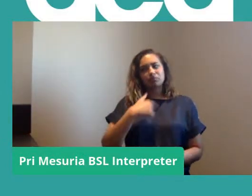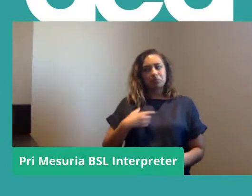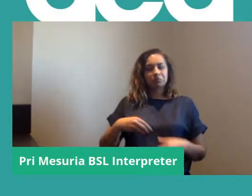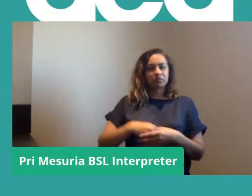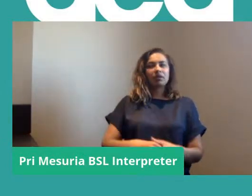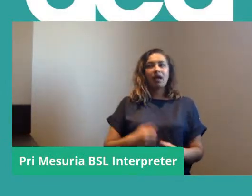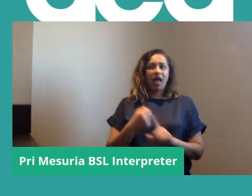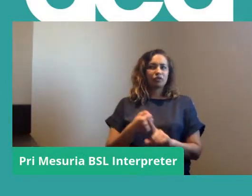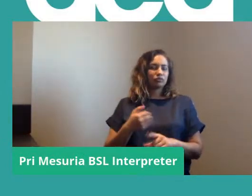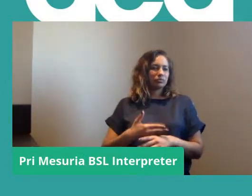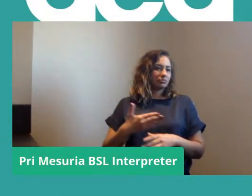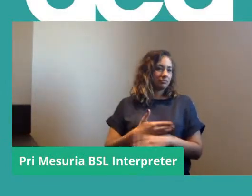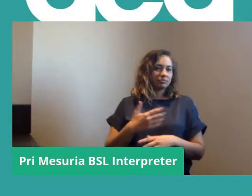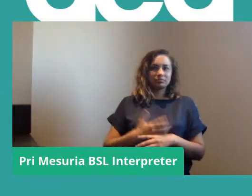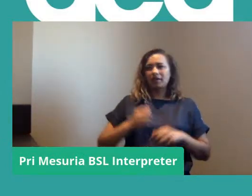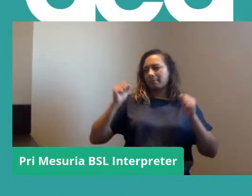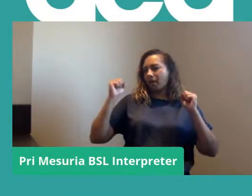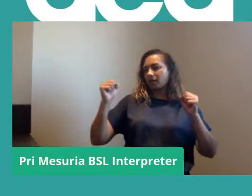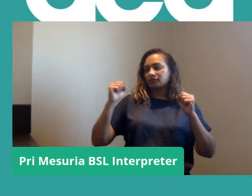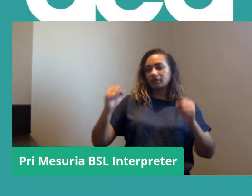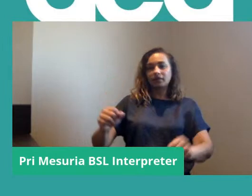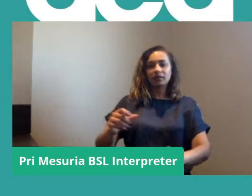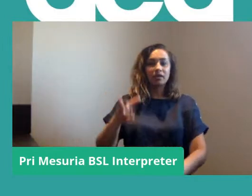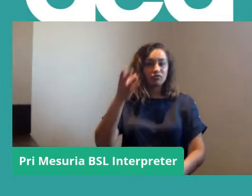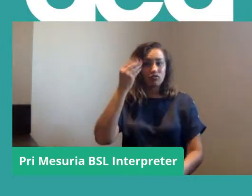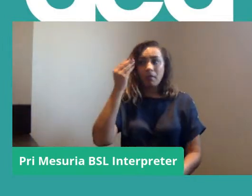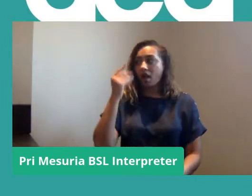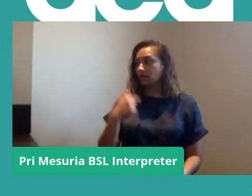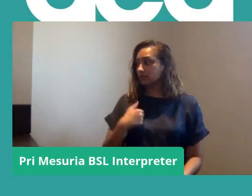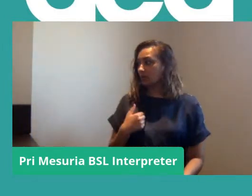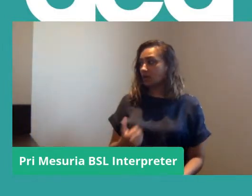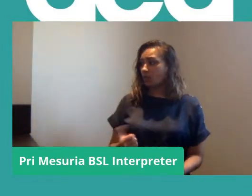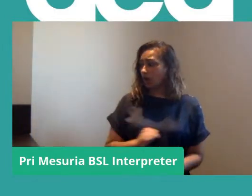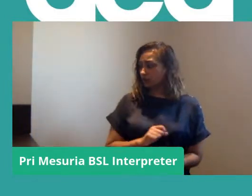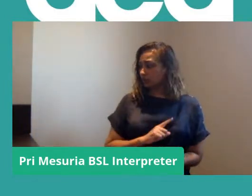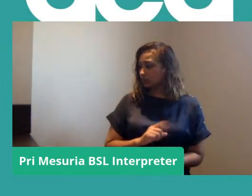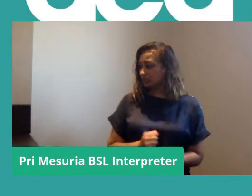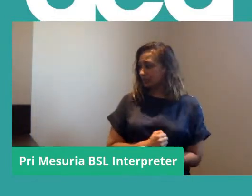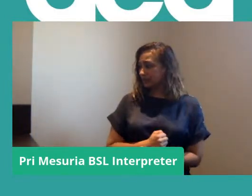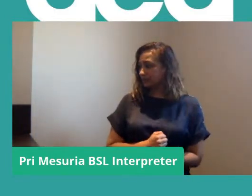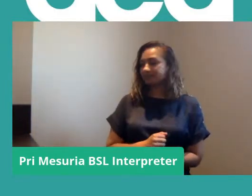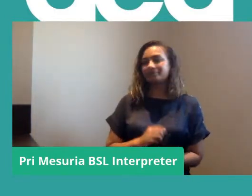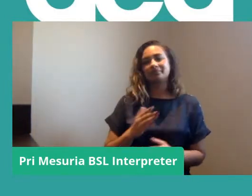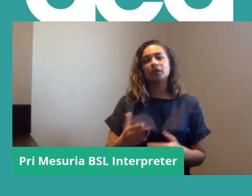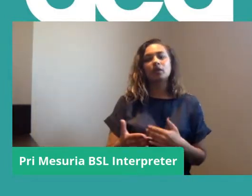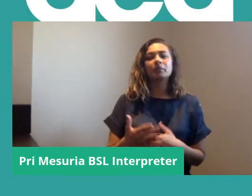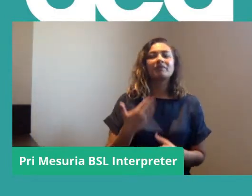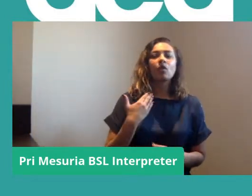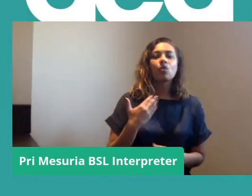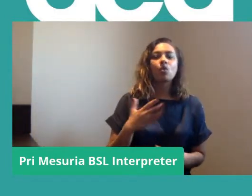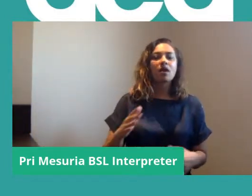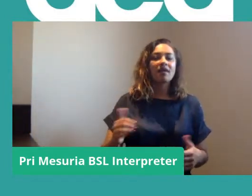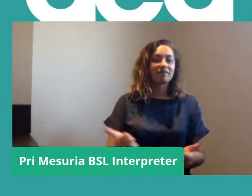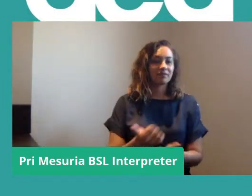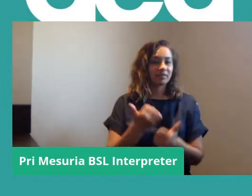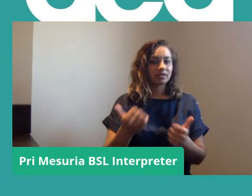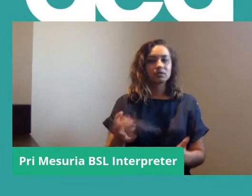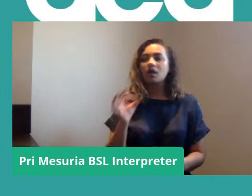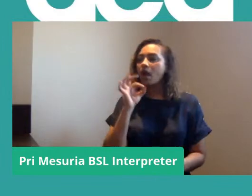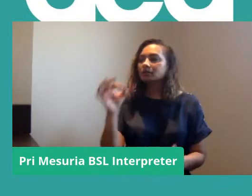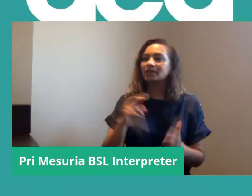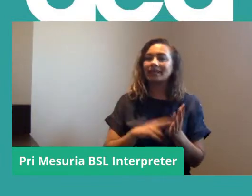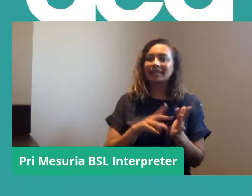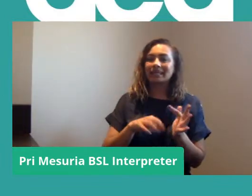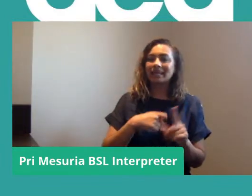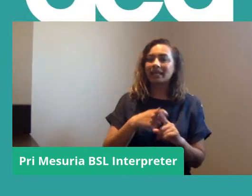stuff in action is is amazing and reminds us why we're doing what we're doing and so before I close the session I'll just bring Nick back in